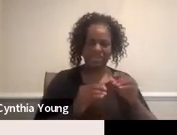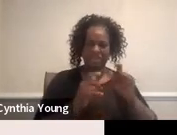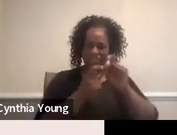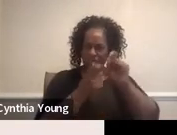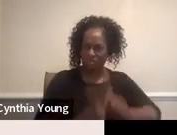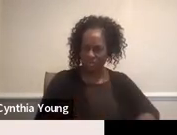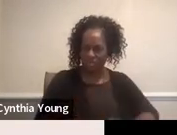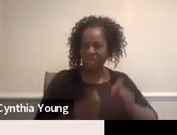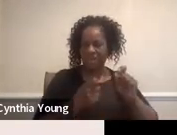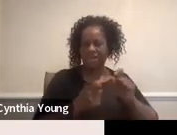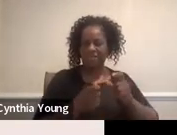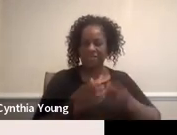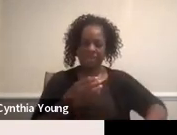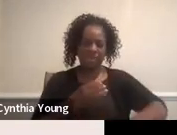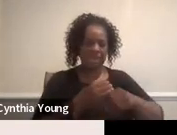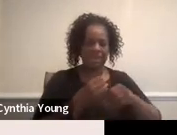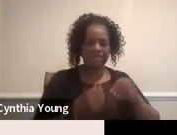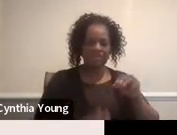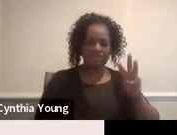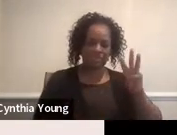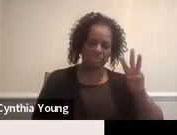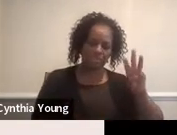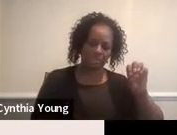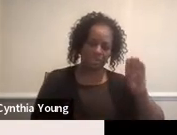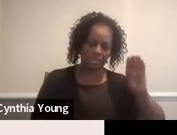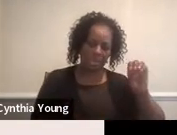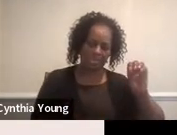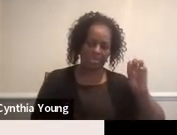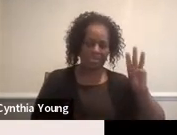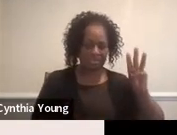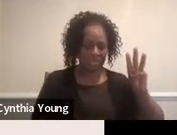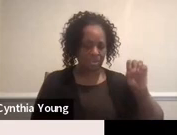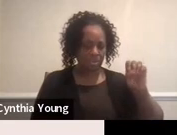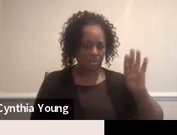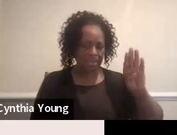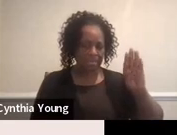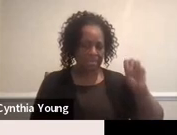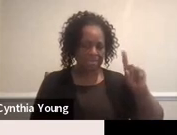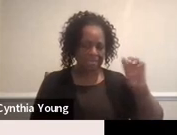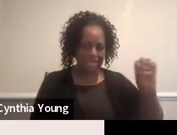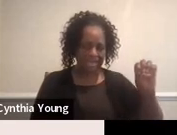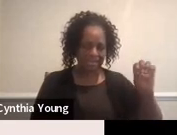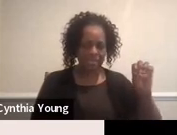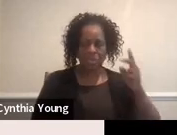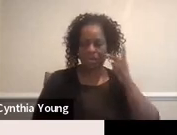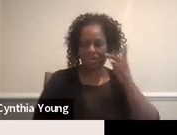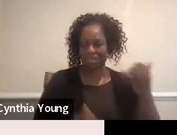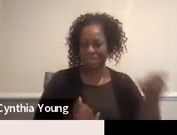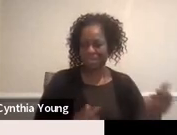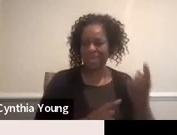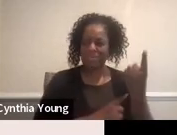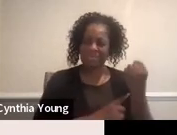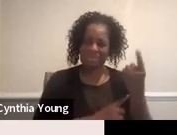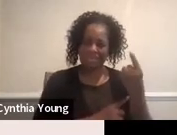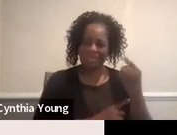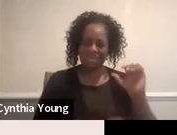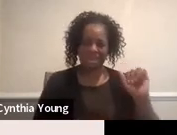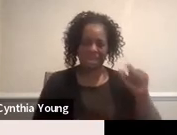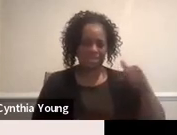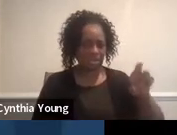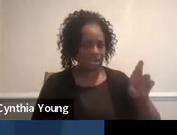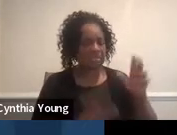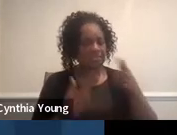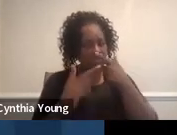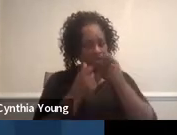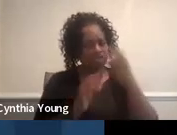then it goes up on the website. So what you could see on our website is last year's APR. It's a very interesting read.